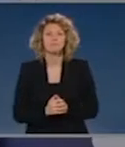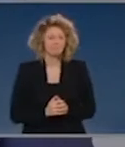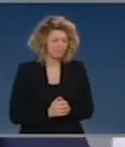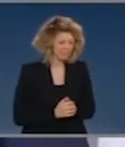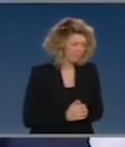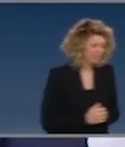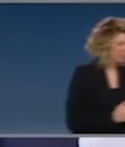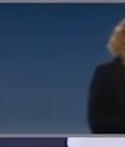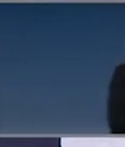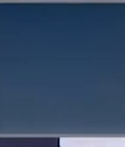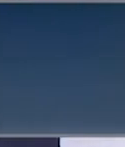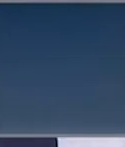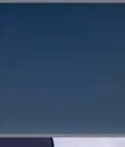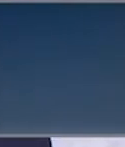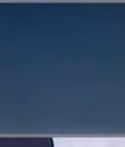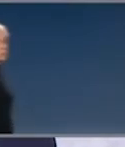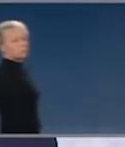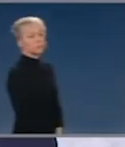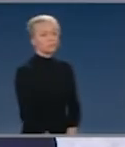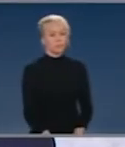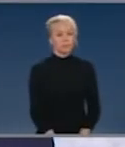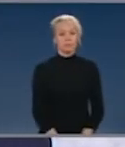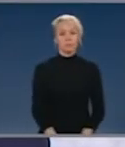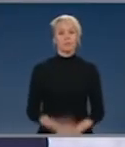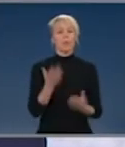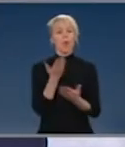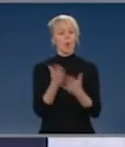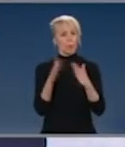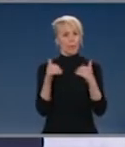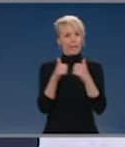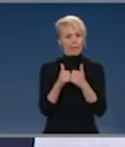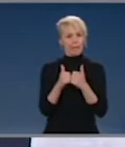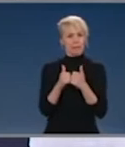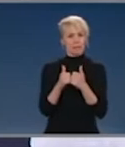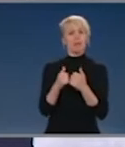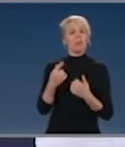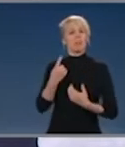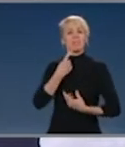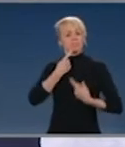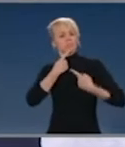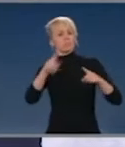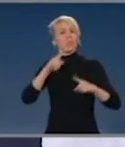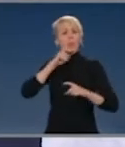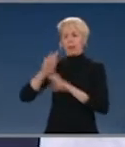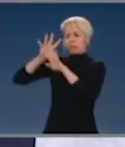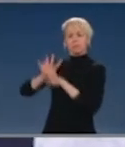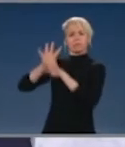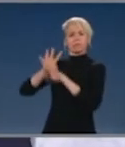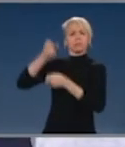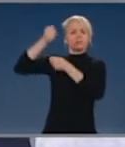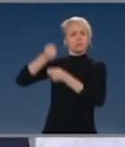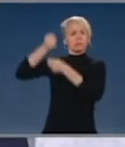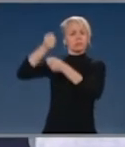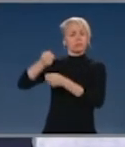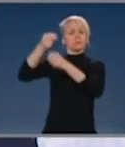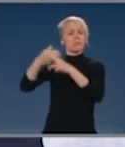Should people avoid Black Lives Matter protests over the weekend given the advice of state, well the pleas of state medical officers and if they